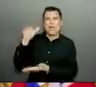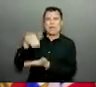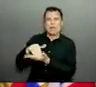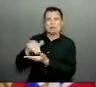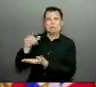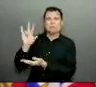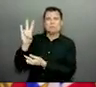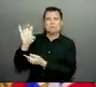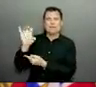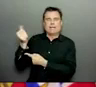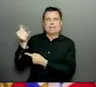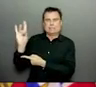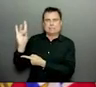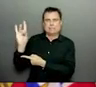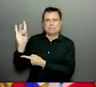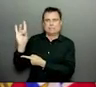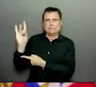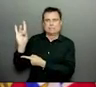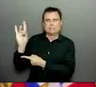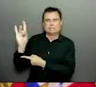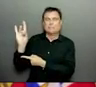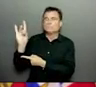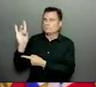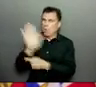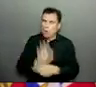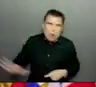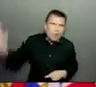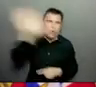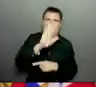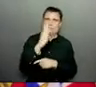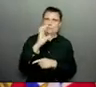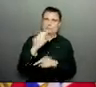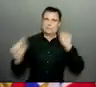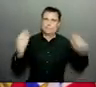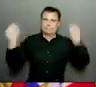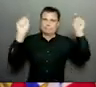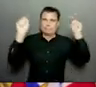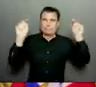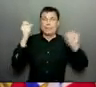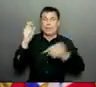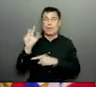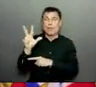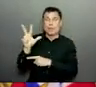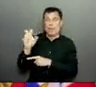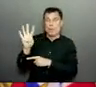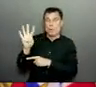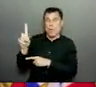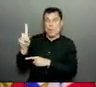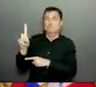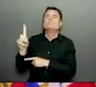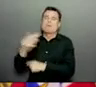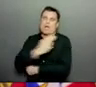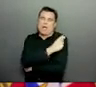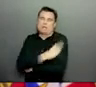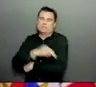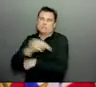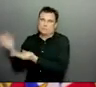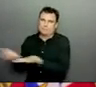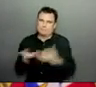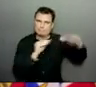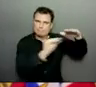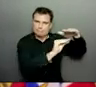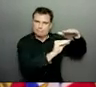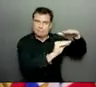341 of whom are in hospital, 80 of those in critical care or ICU. We do have